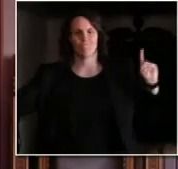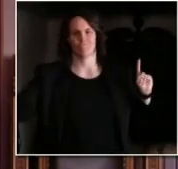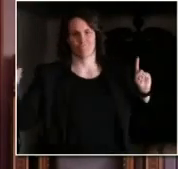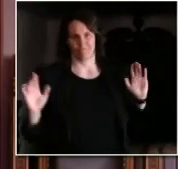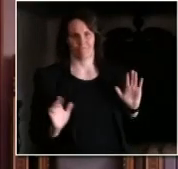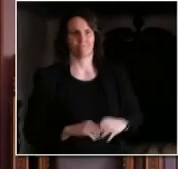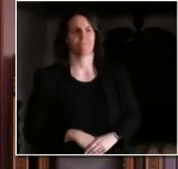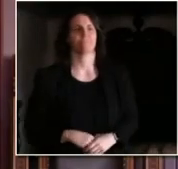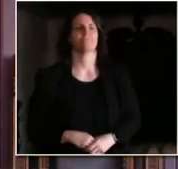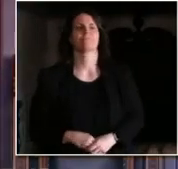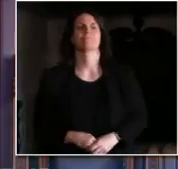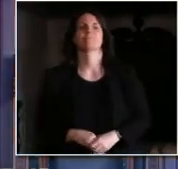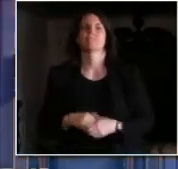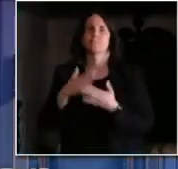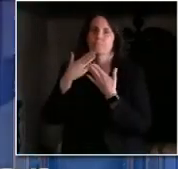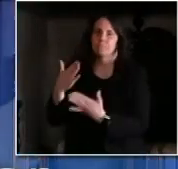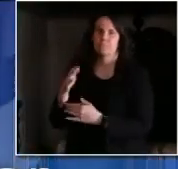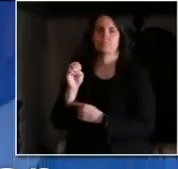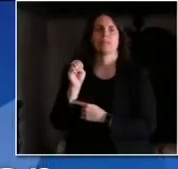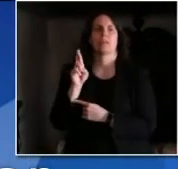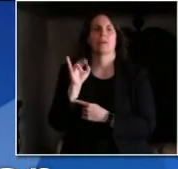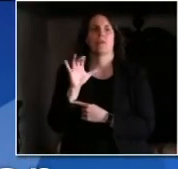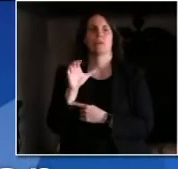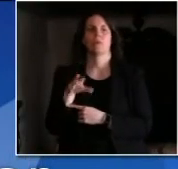Gunn from Wisconsin Examiner Eric